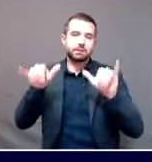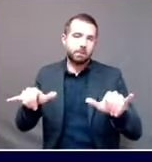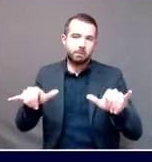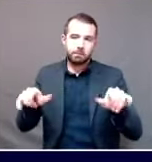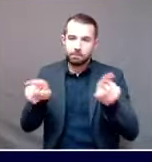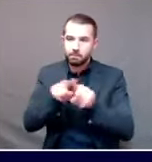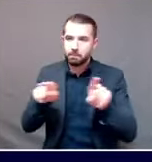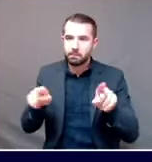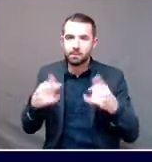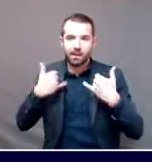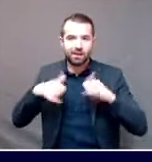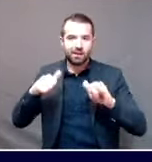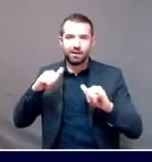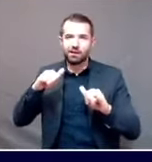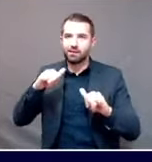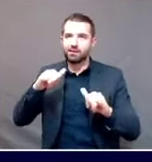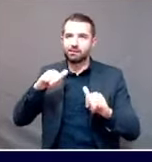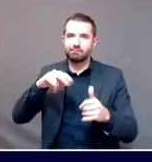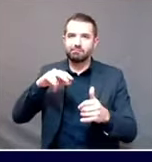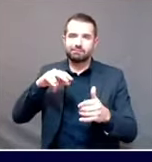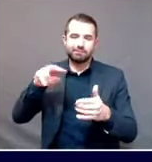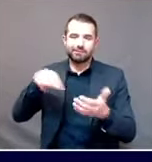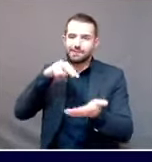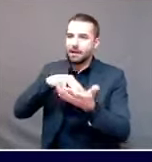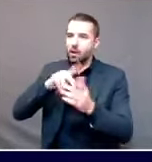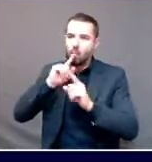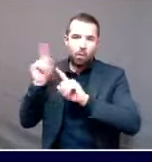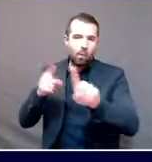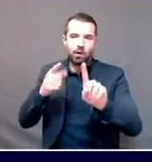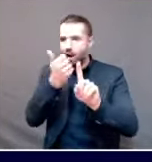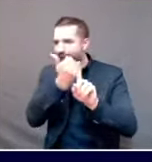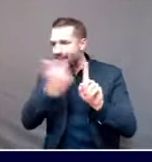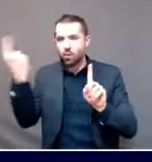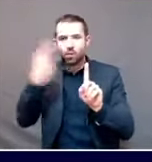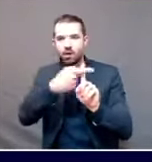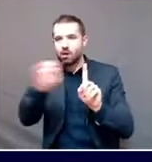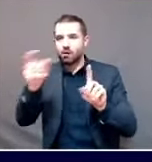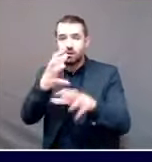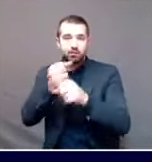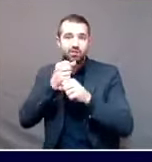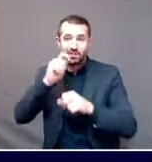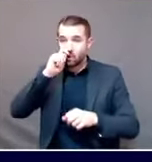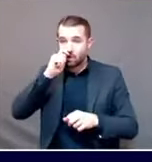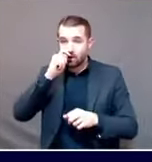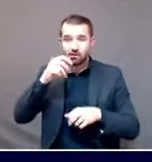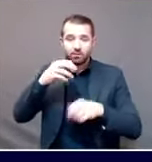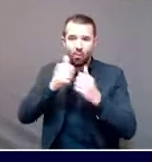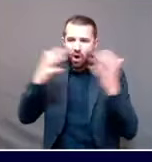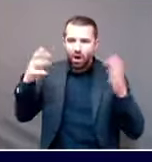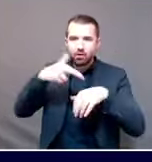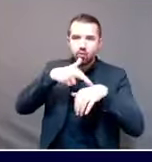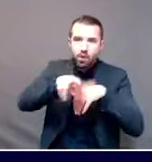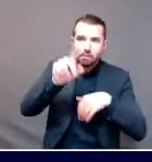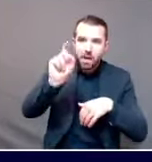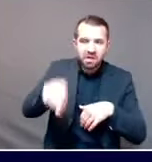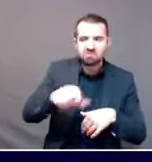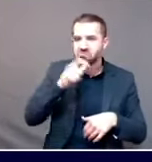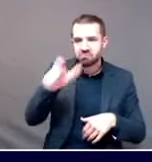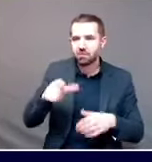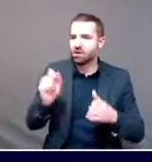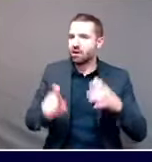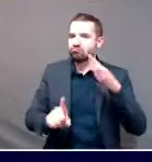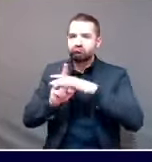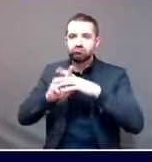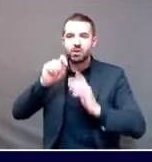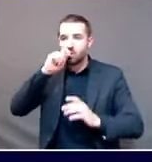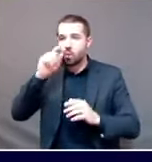department. That means that anyone can get a test without a referral from their provider, but we do urge people who are not